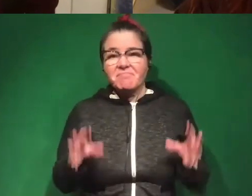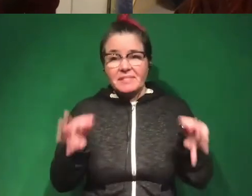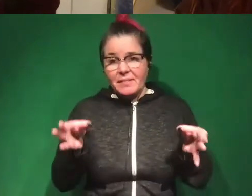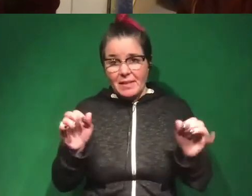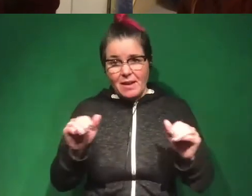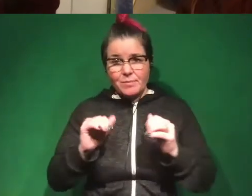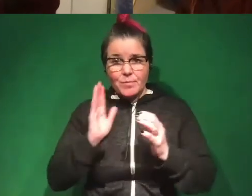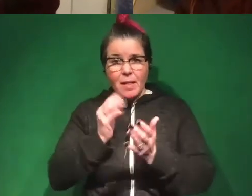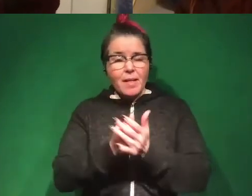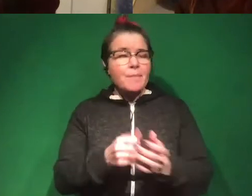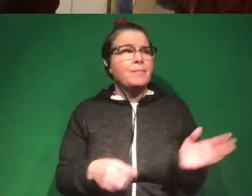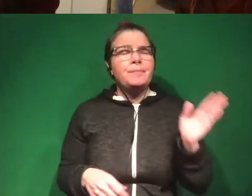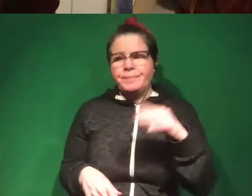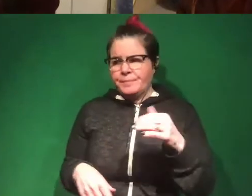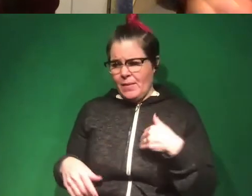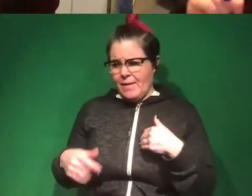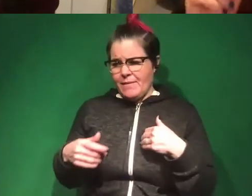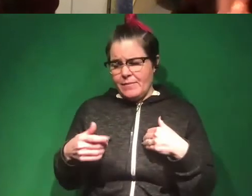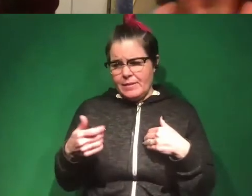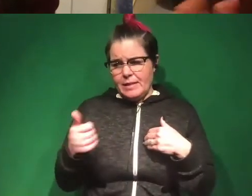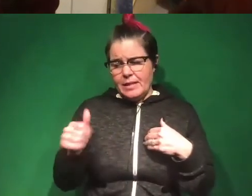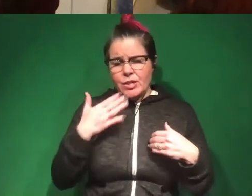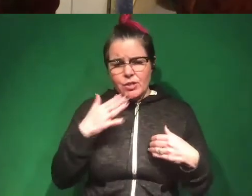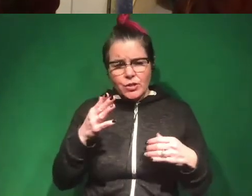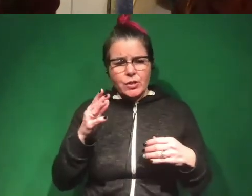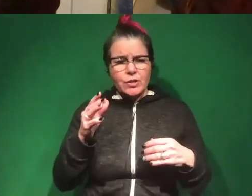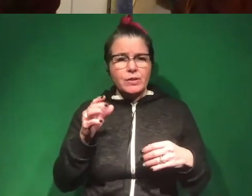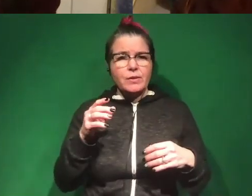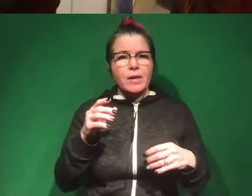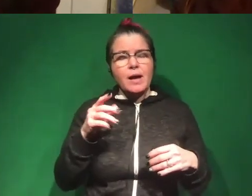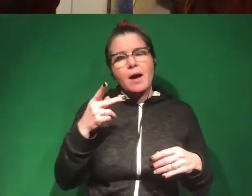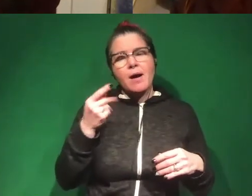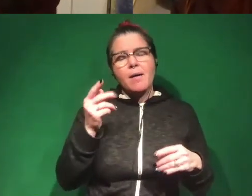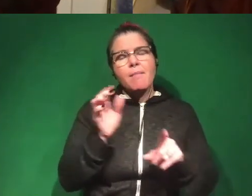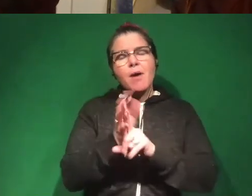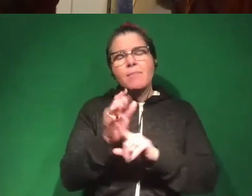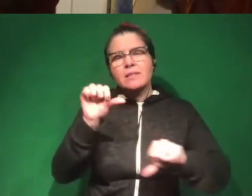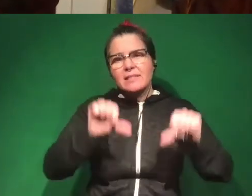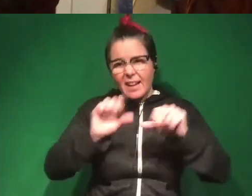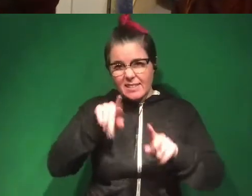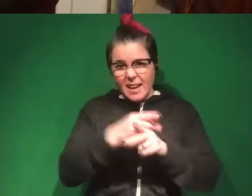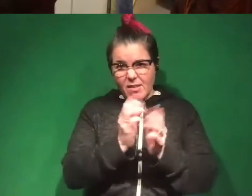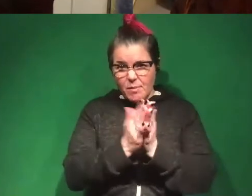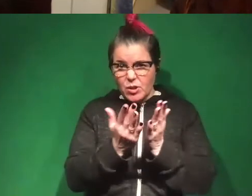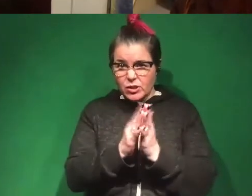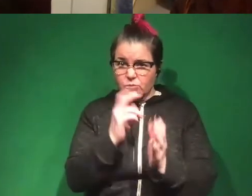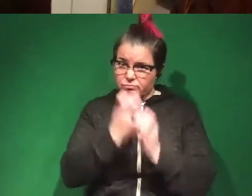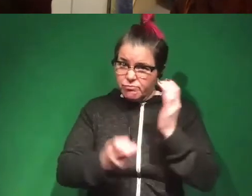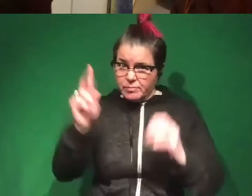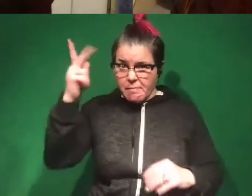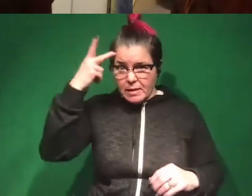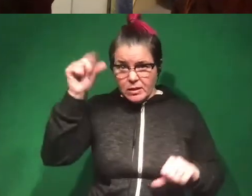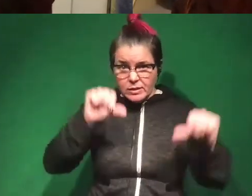Do you have any good, like, popular science type books for getting interested in political science? I,